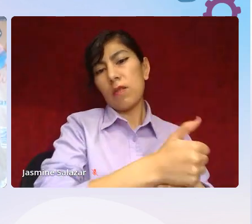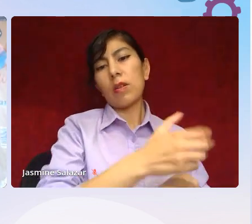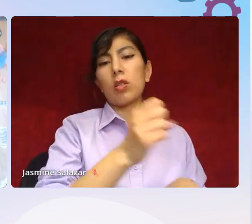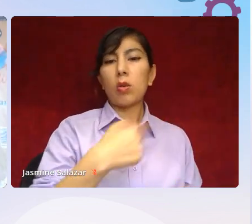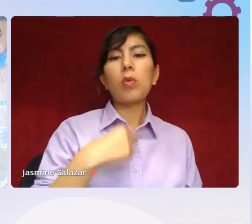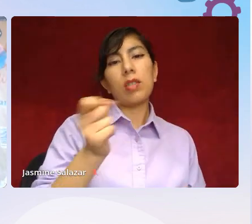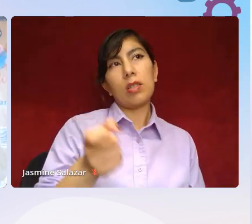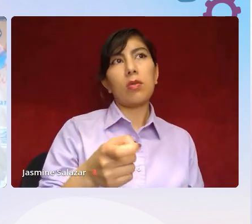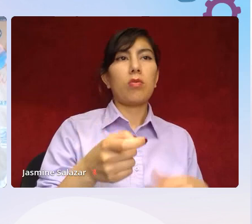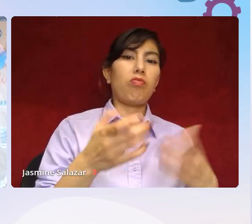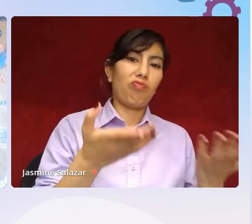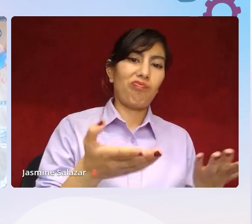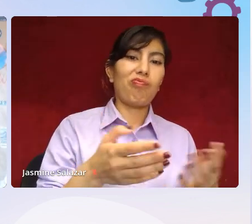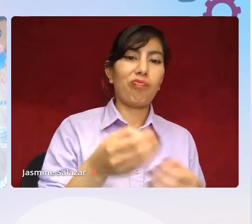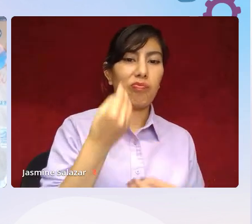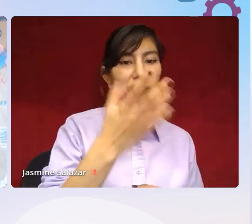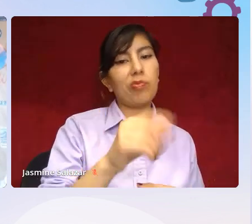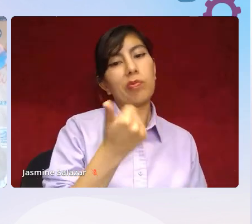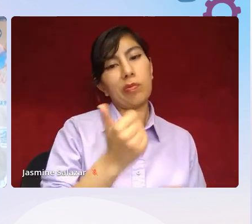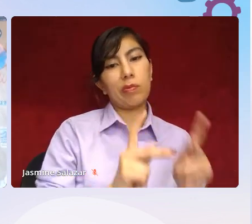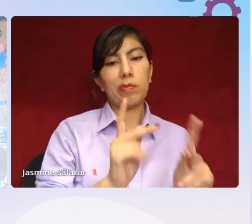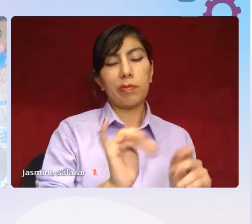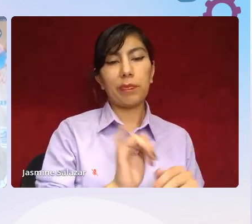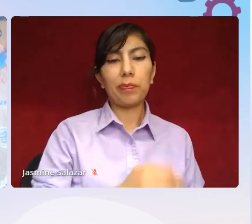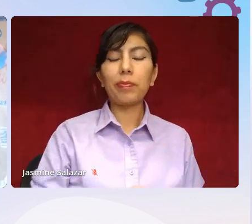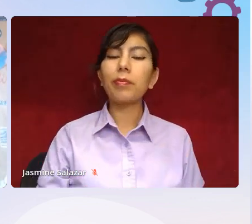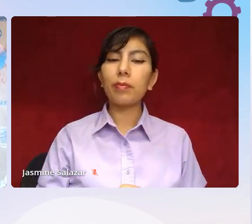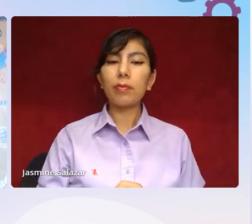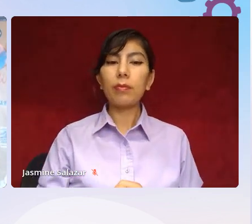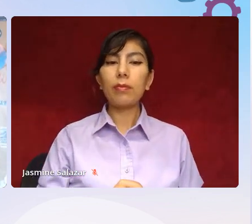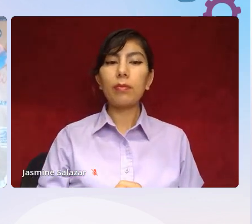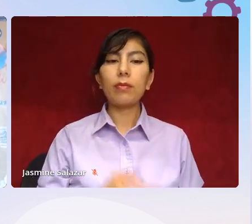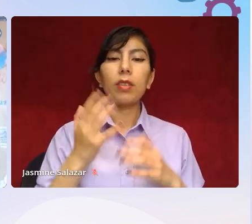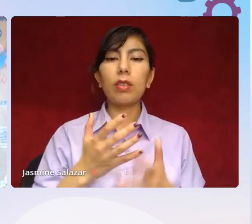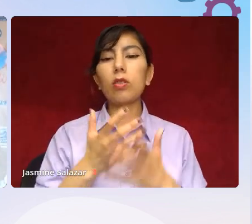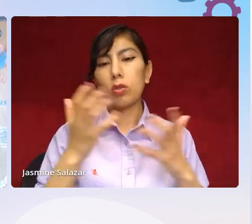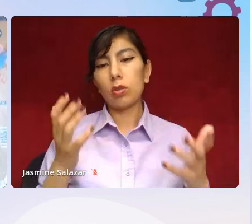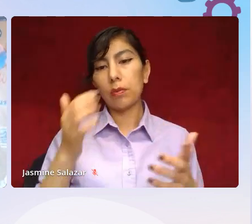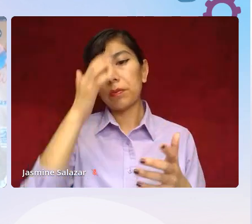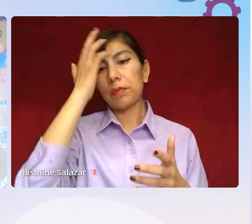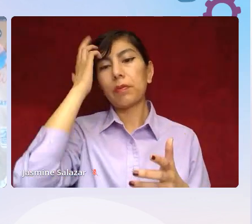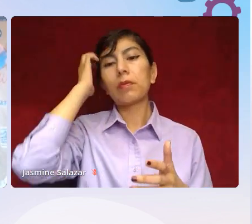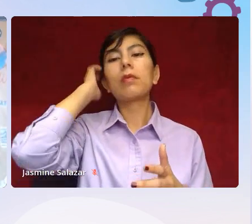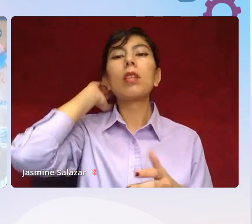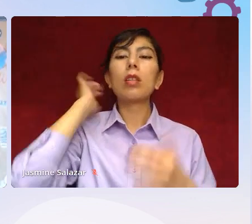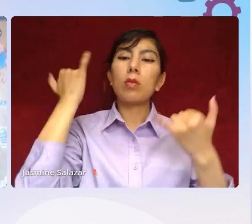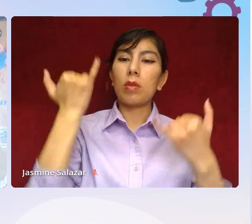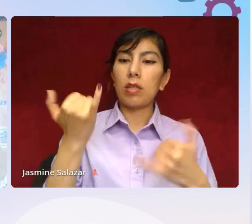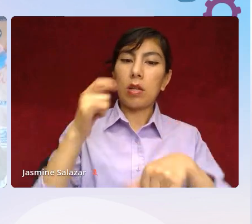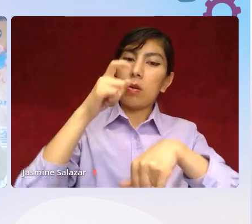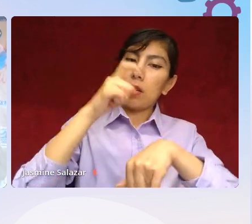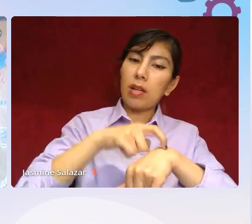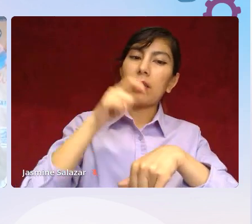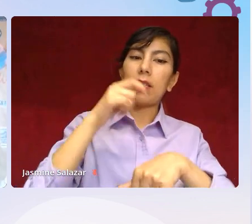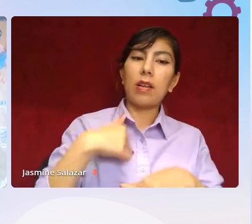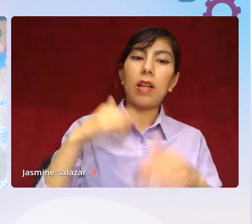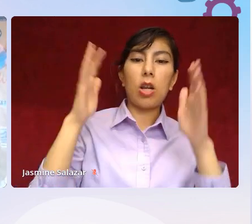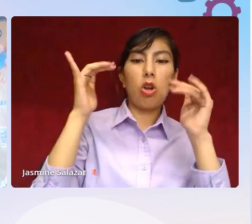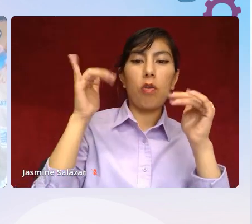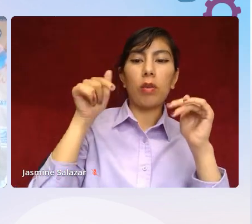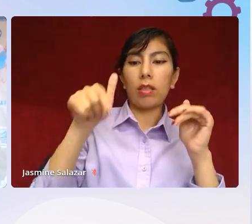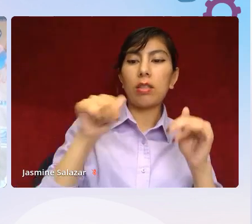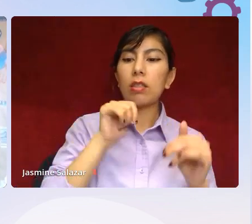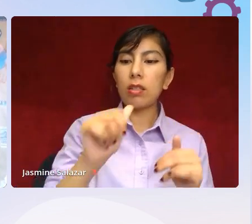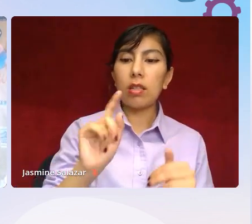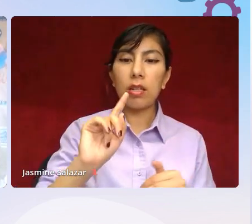those things as well. Thank you so much, again, Kolechi. And I know we are at time. And hopefully, this is not